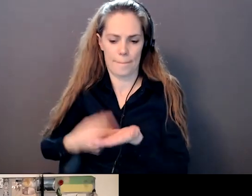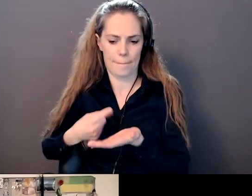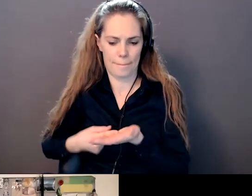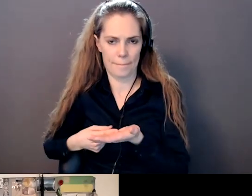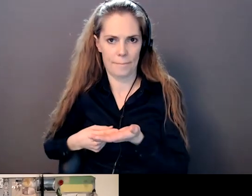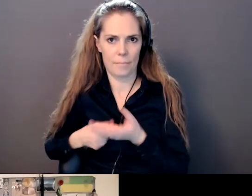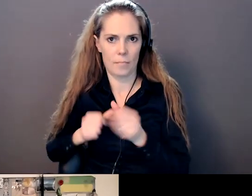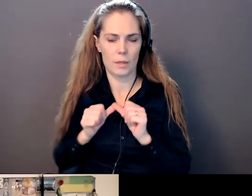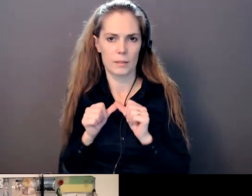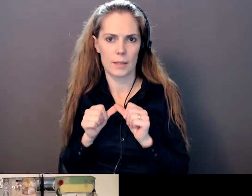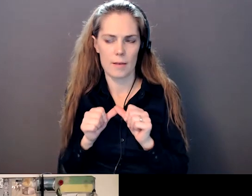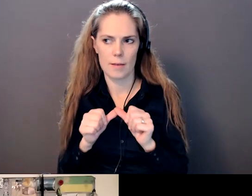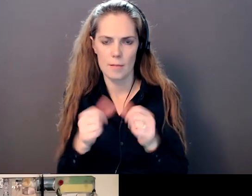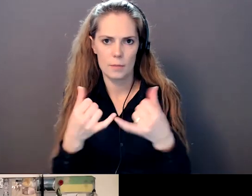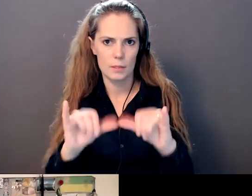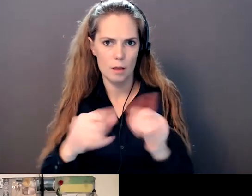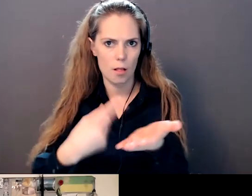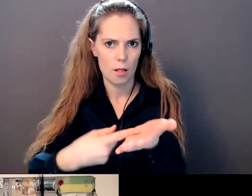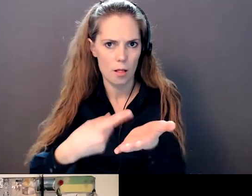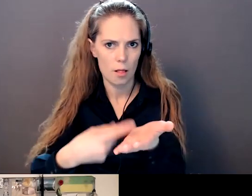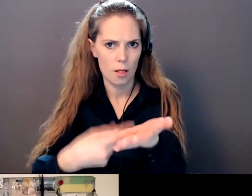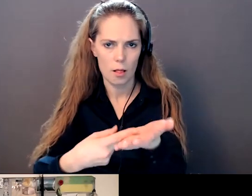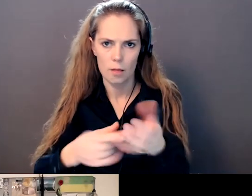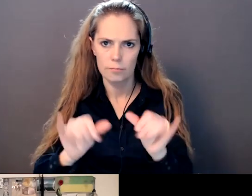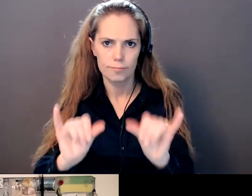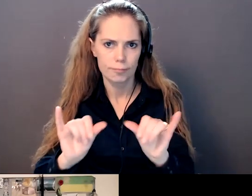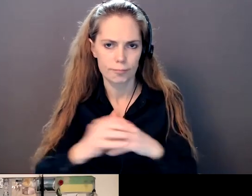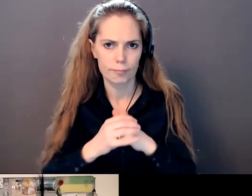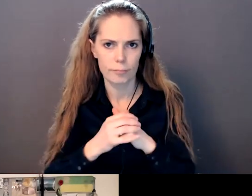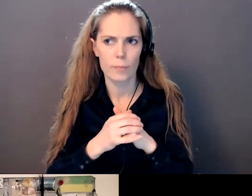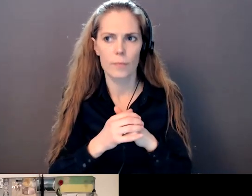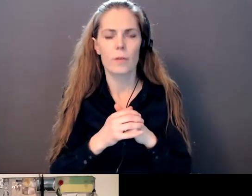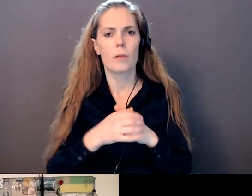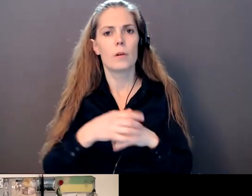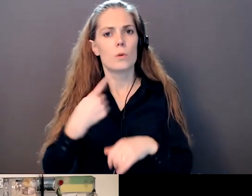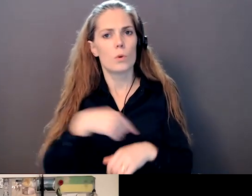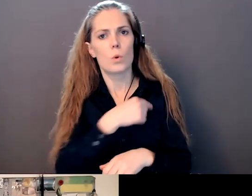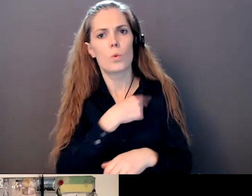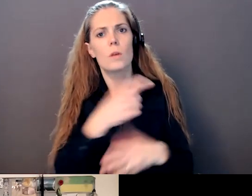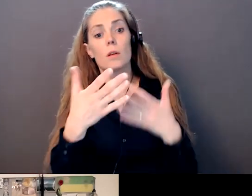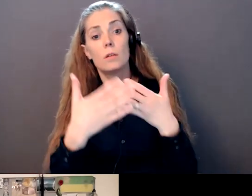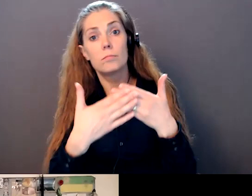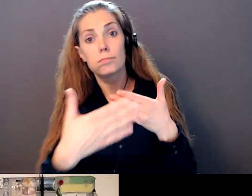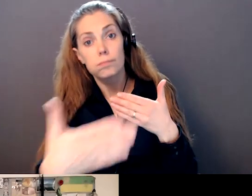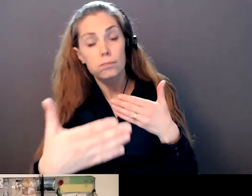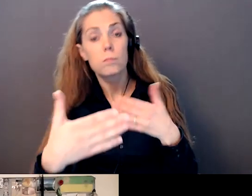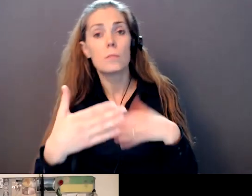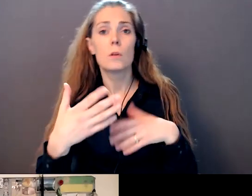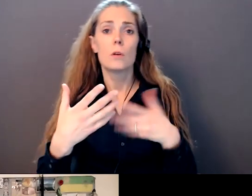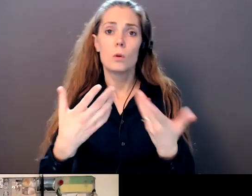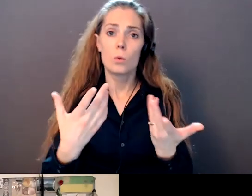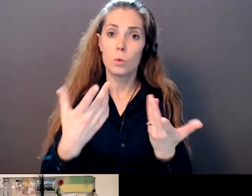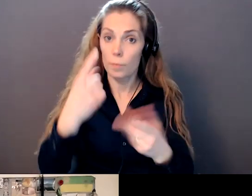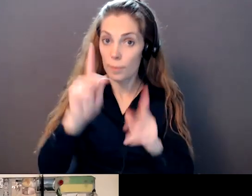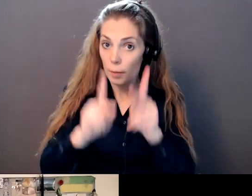So as we do move forward, though, you know, when we talk about Indigenous people and persons with disabilities, we really have to make sure that they're involved in the